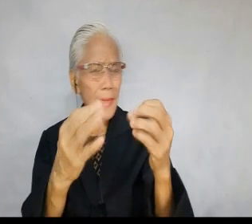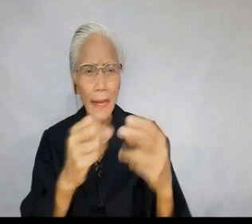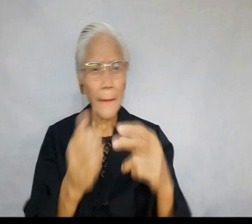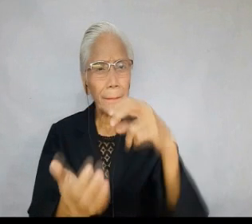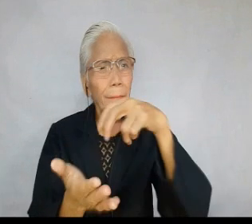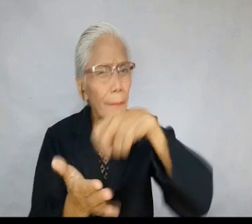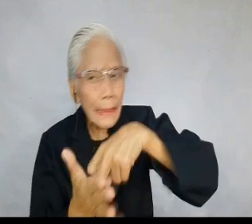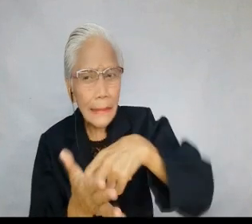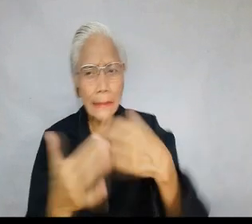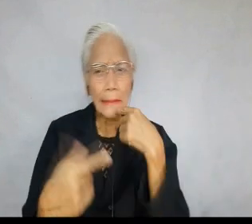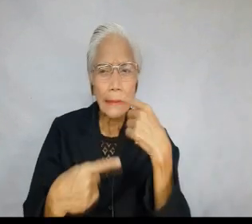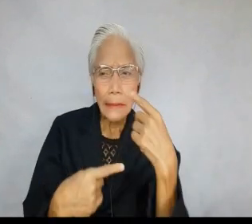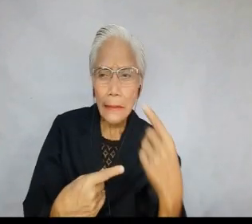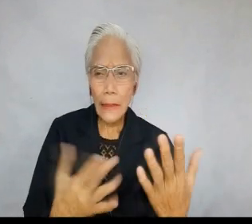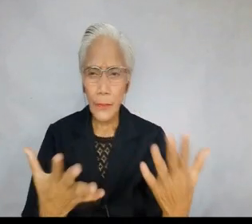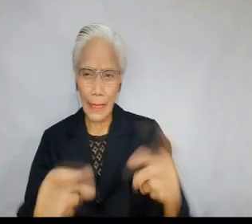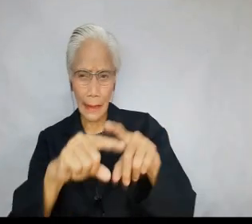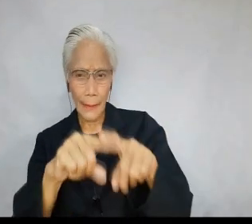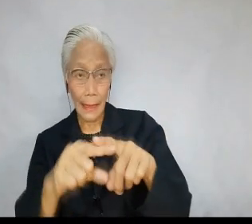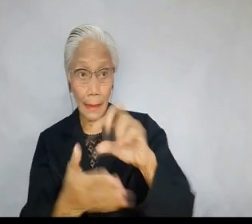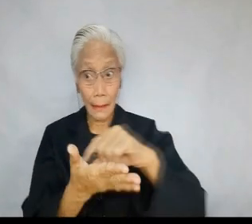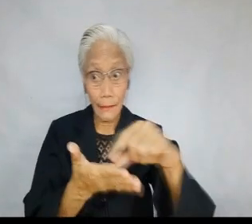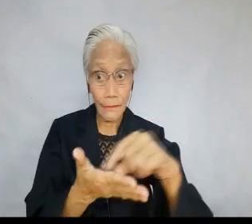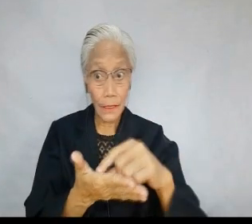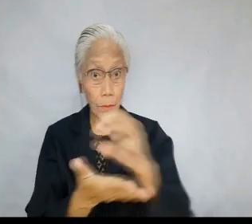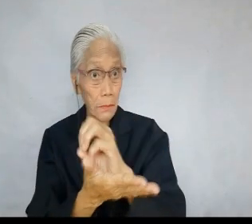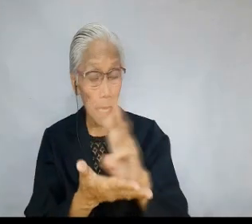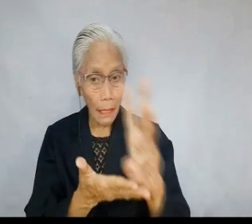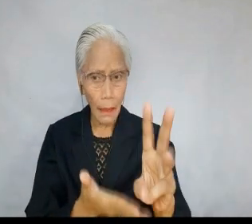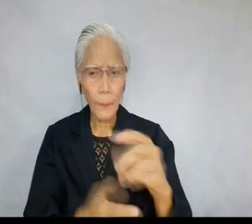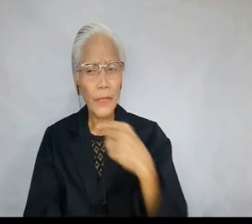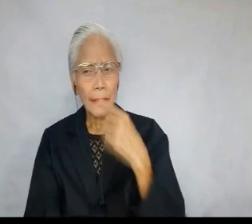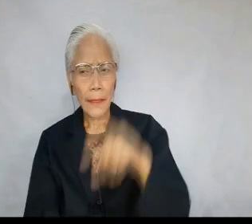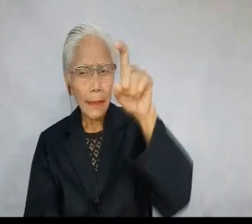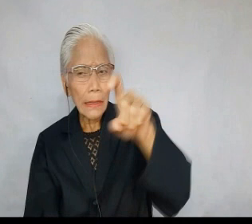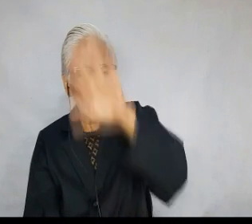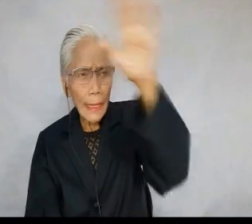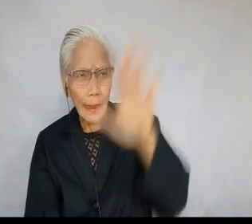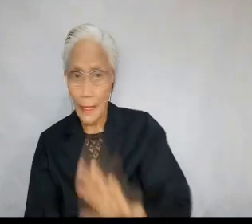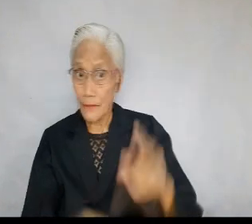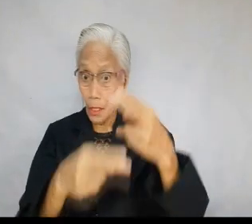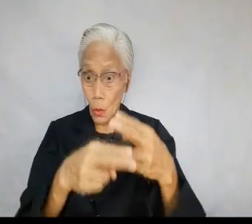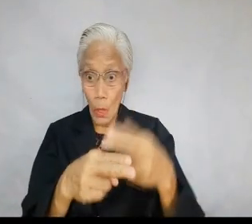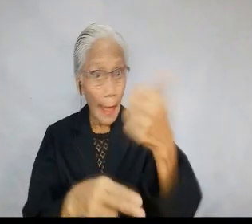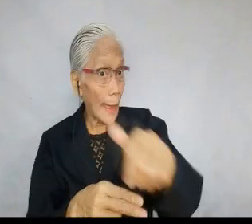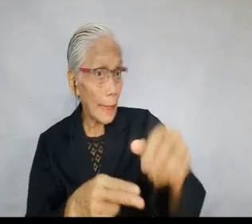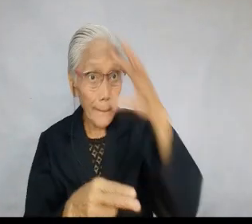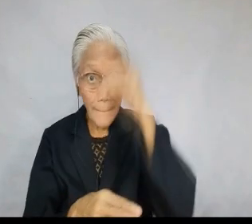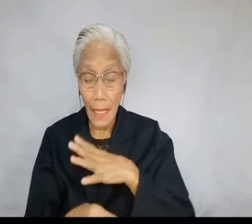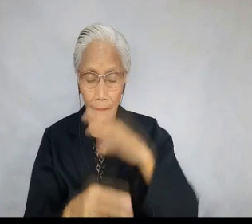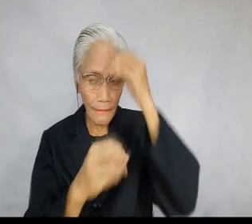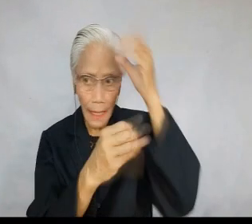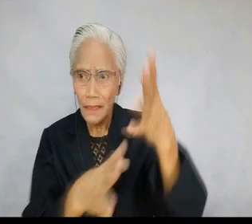Many Protestants say that in accordance with the verse from Matthew chapter 23 verse 9, we should never call any man father.